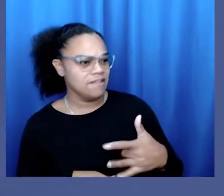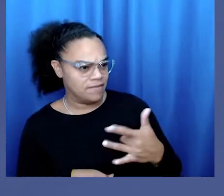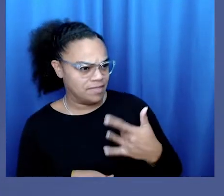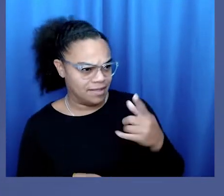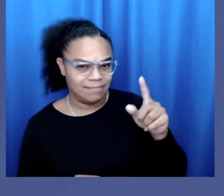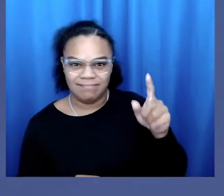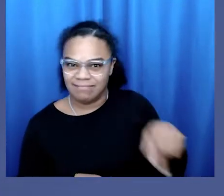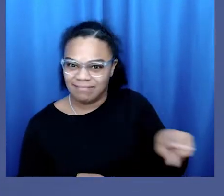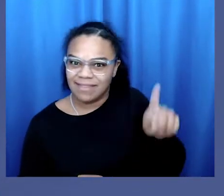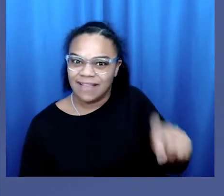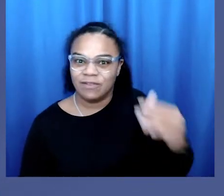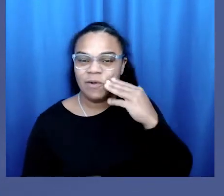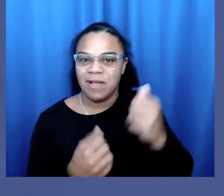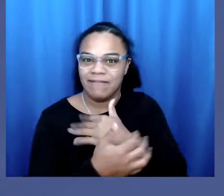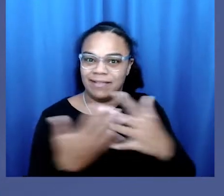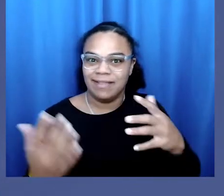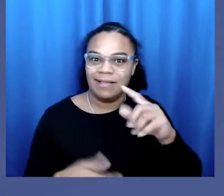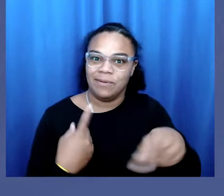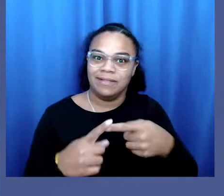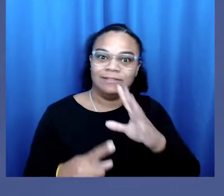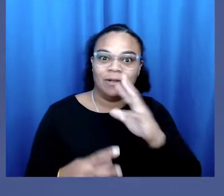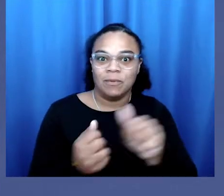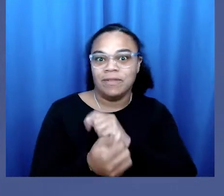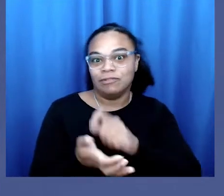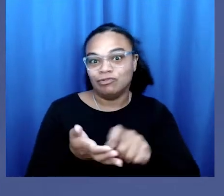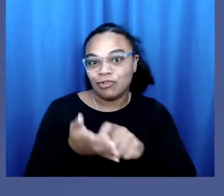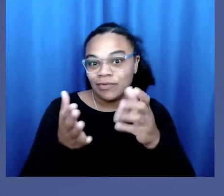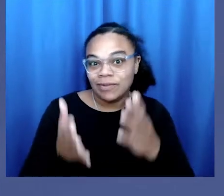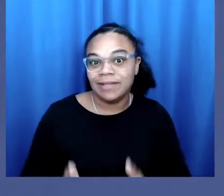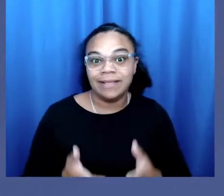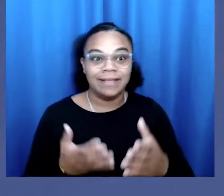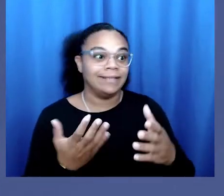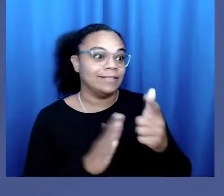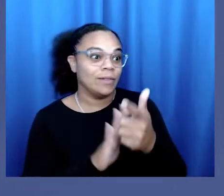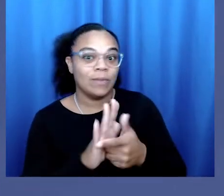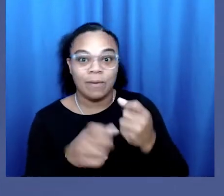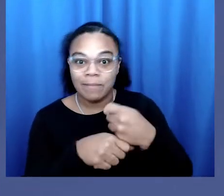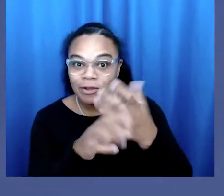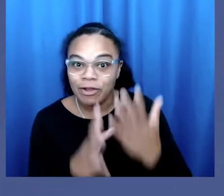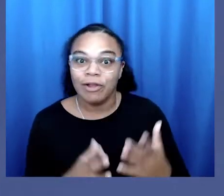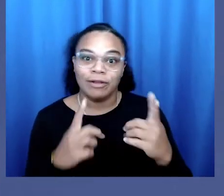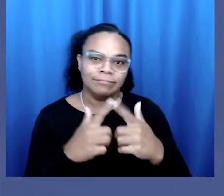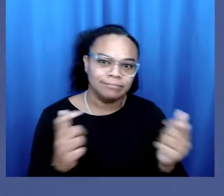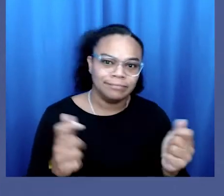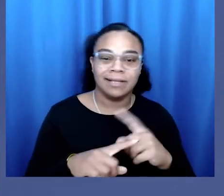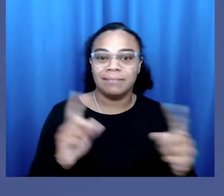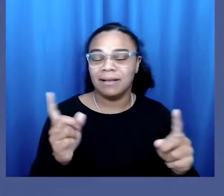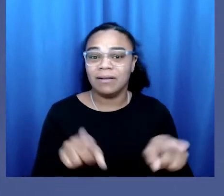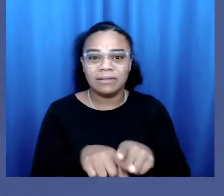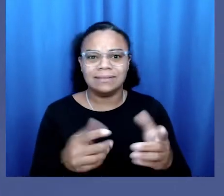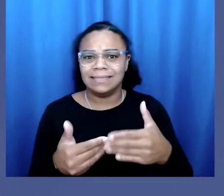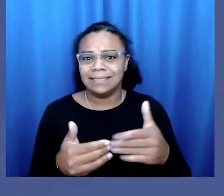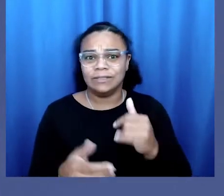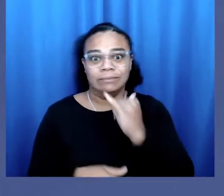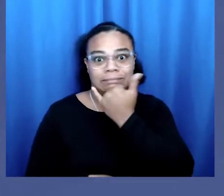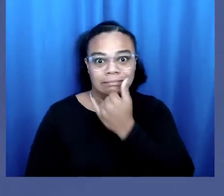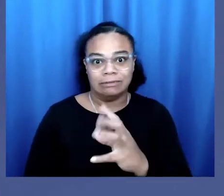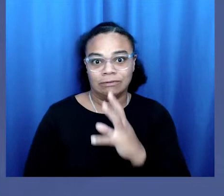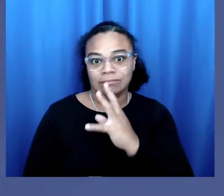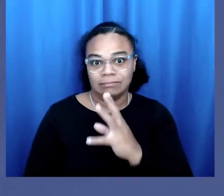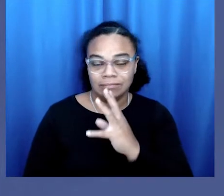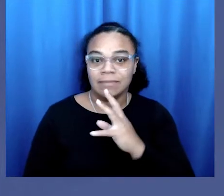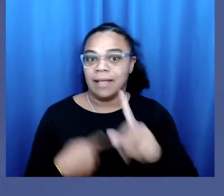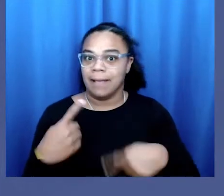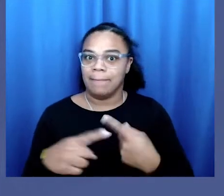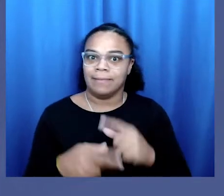they're talking to a journalist, a classroom, a potential ally, a lawmaker, but also it's easy to misspeak on certain subjects